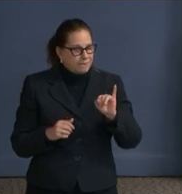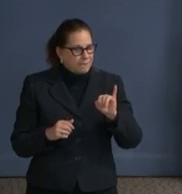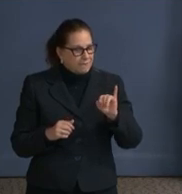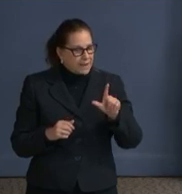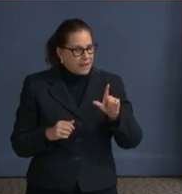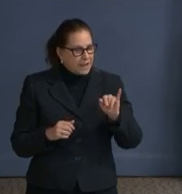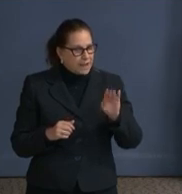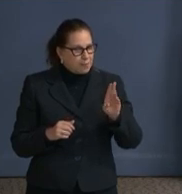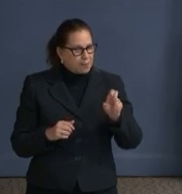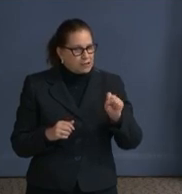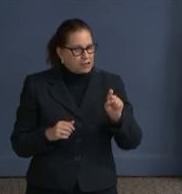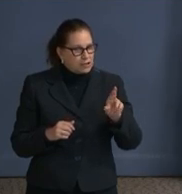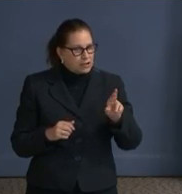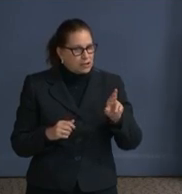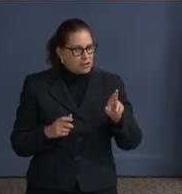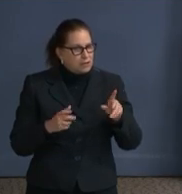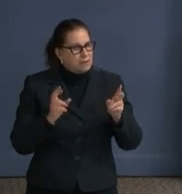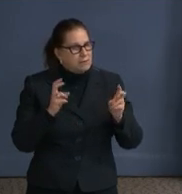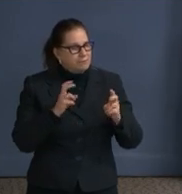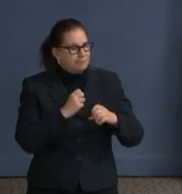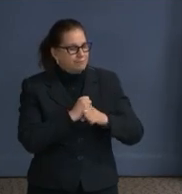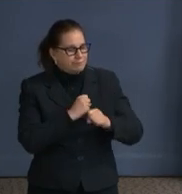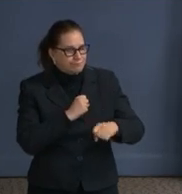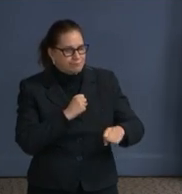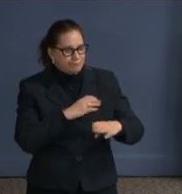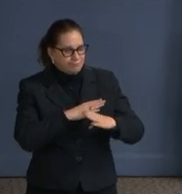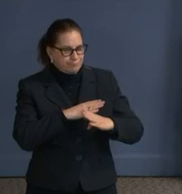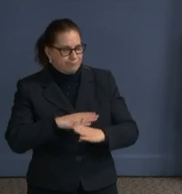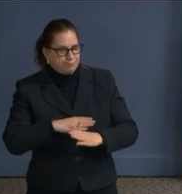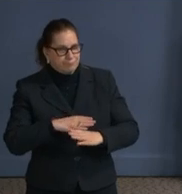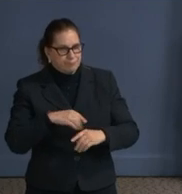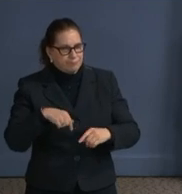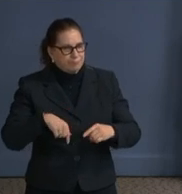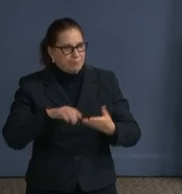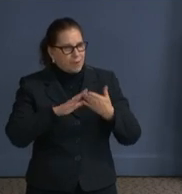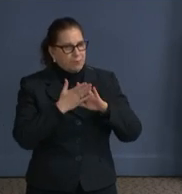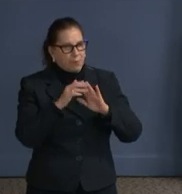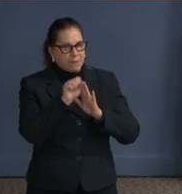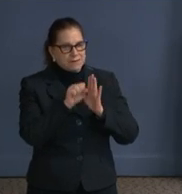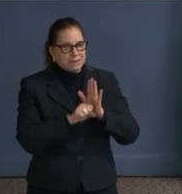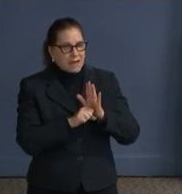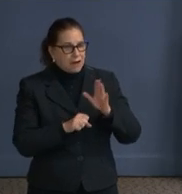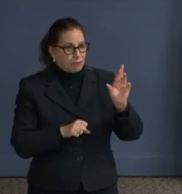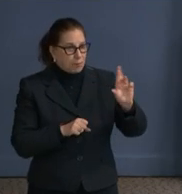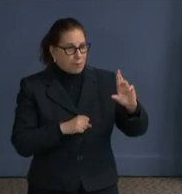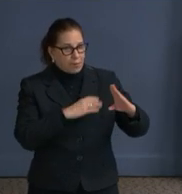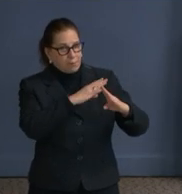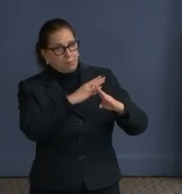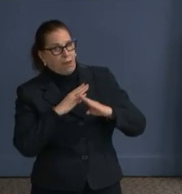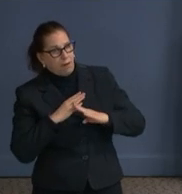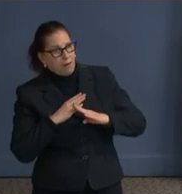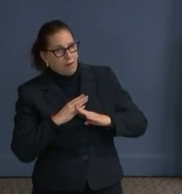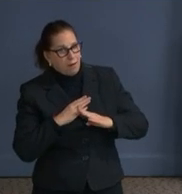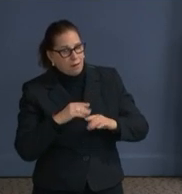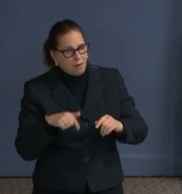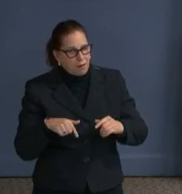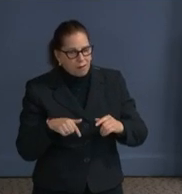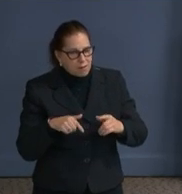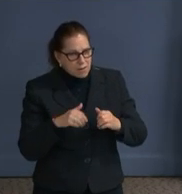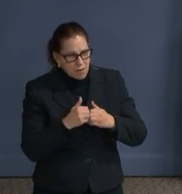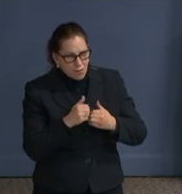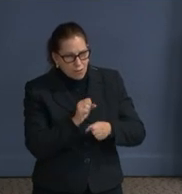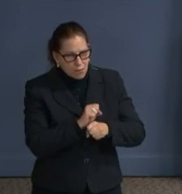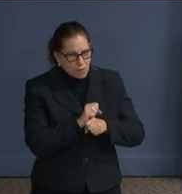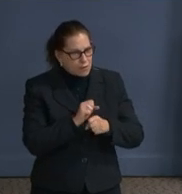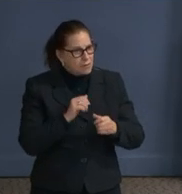And then are you open at this time to an incremental approach? I would hearken back to the Davis bill when Adrian Fenty was